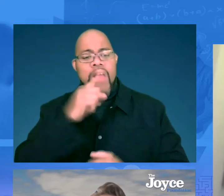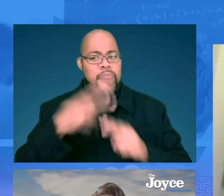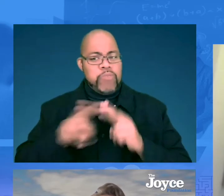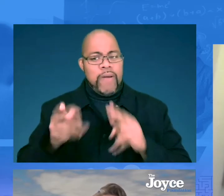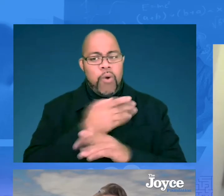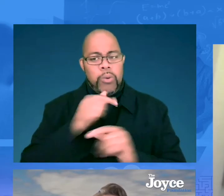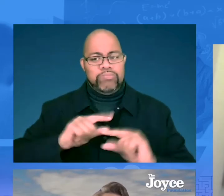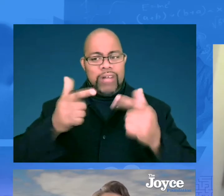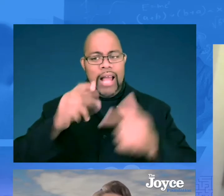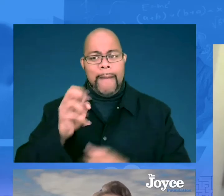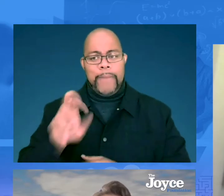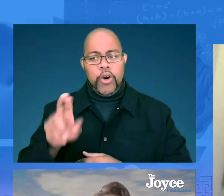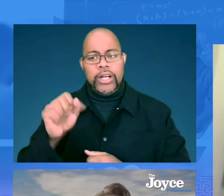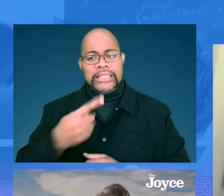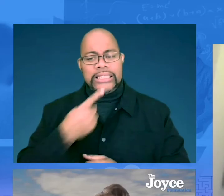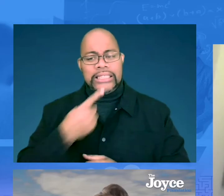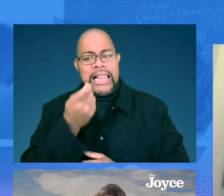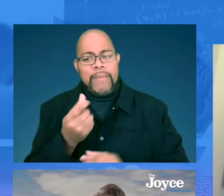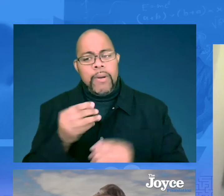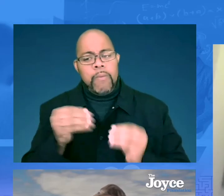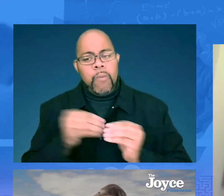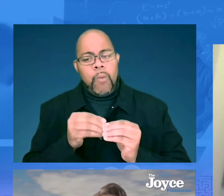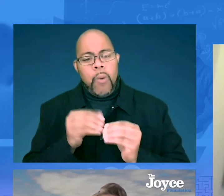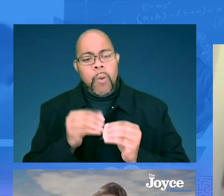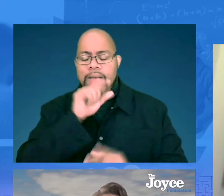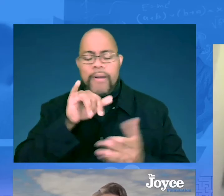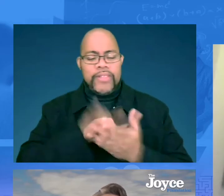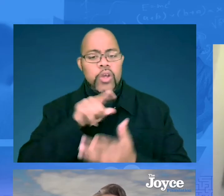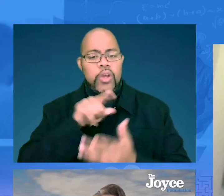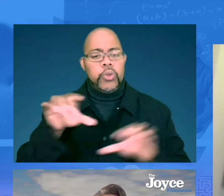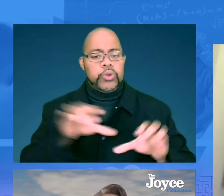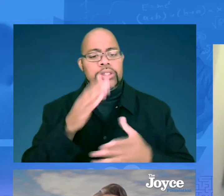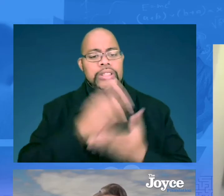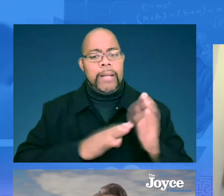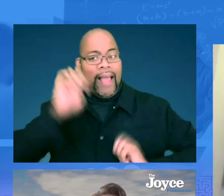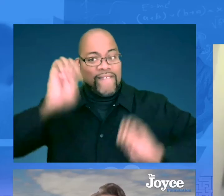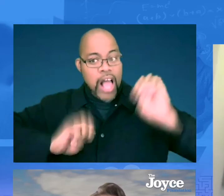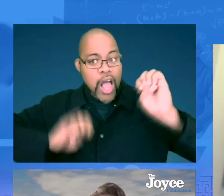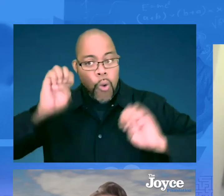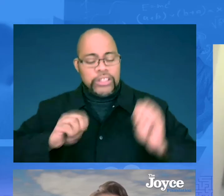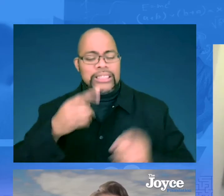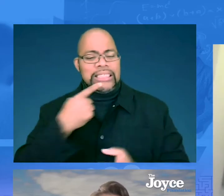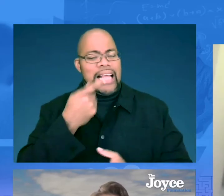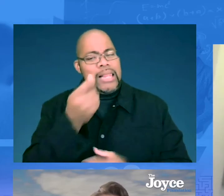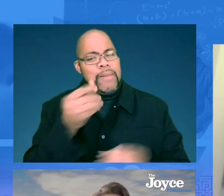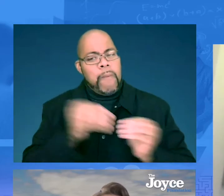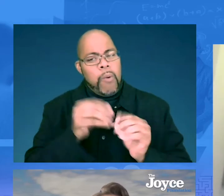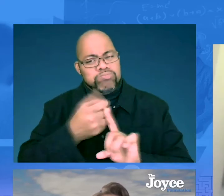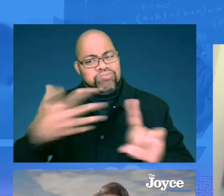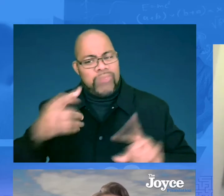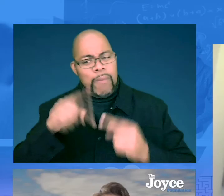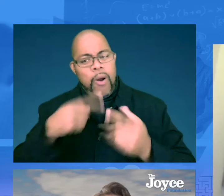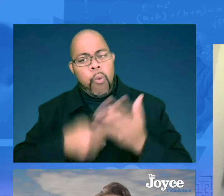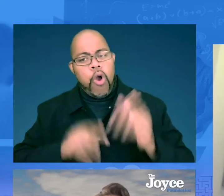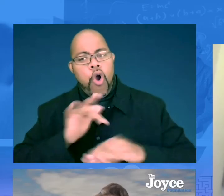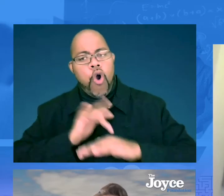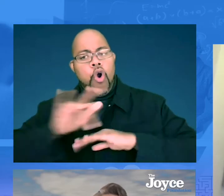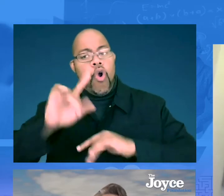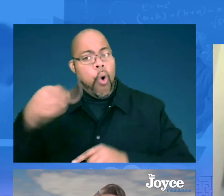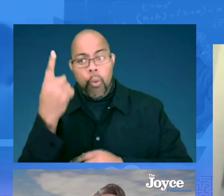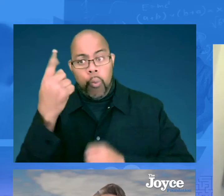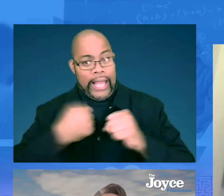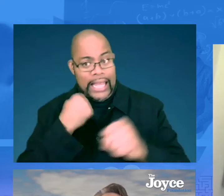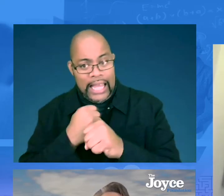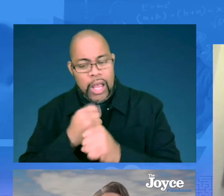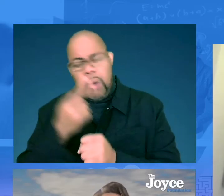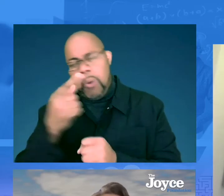happening in the classroom. Audrey, really briefly, before we turn to Amber, can you just say a little bit, another thing I love about this is you are doing some evaluation of it. Just say a little bit